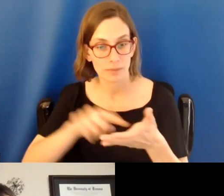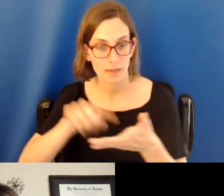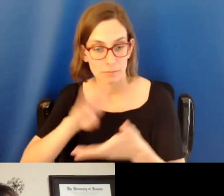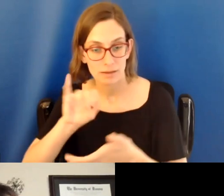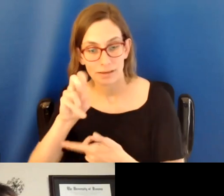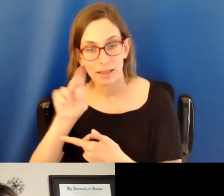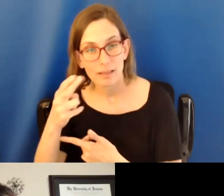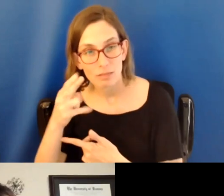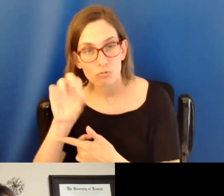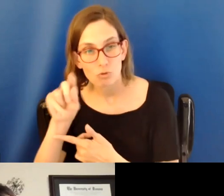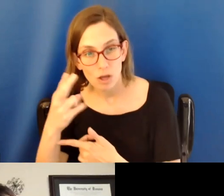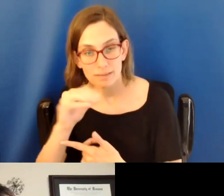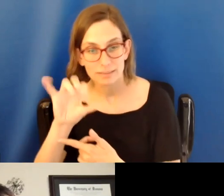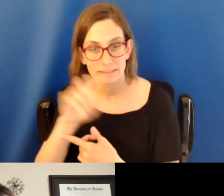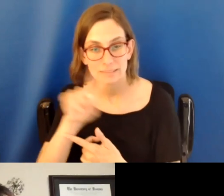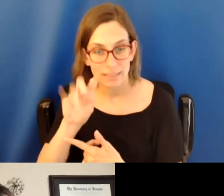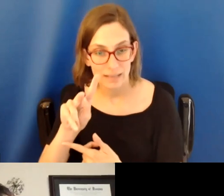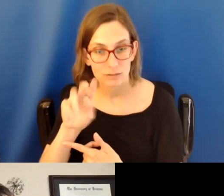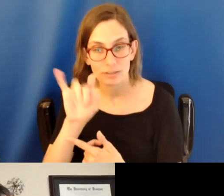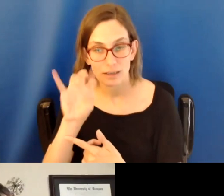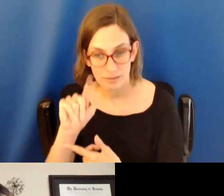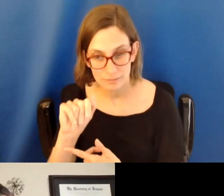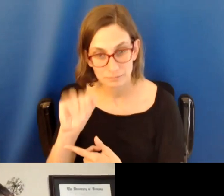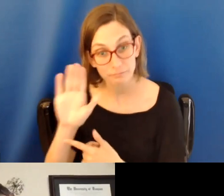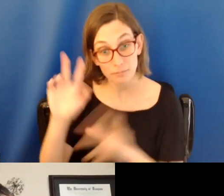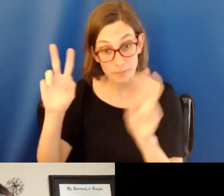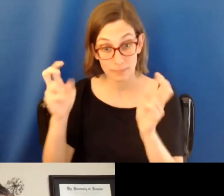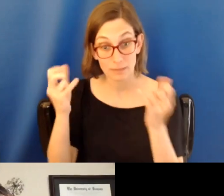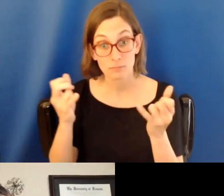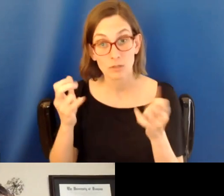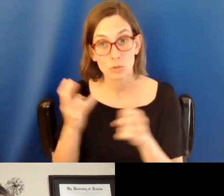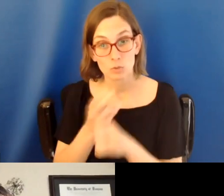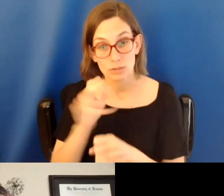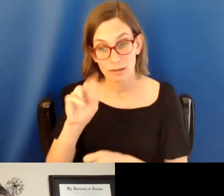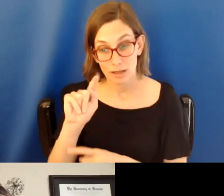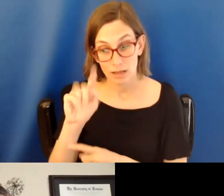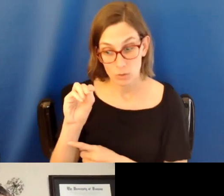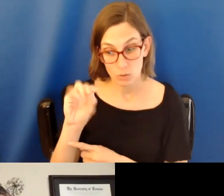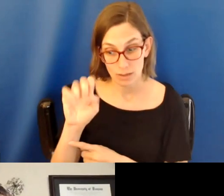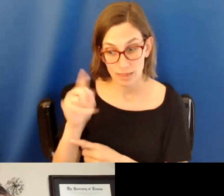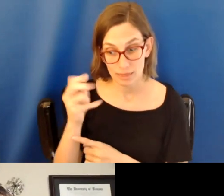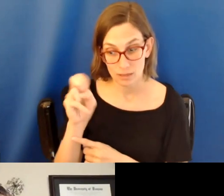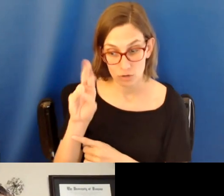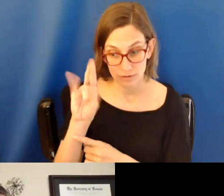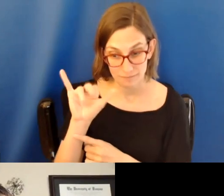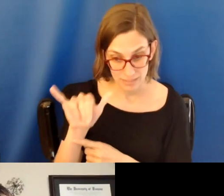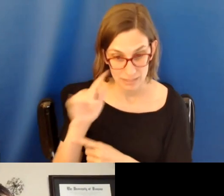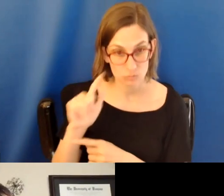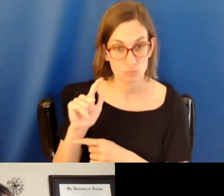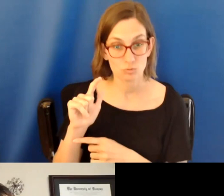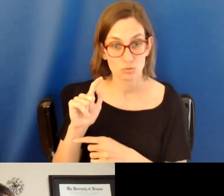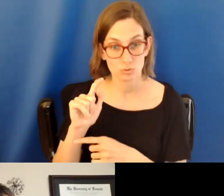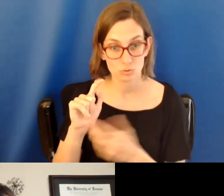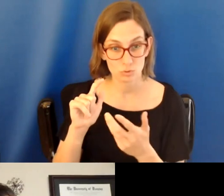Zach Reader. Dr. Starr's topic is Using Outer Ethnography to Develop Race Cognizance in